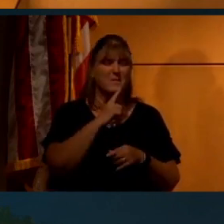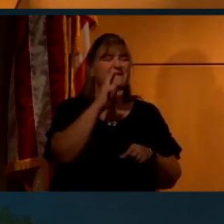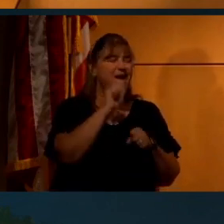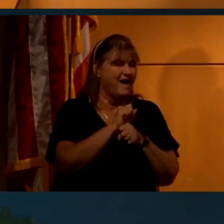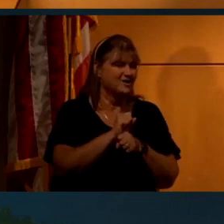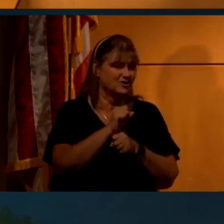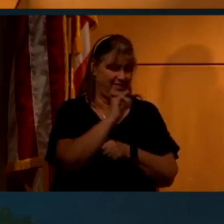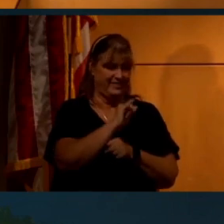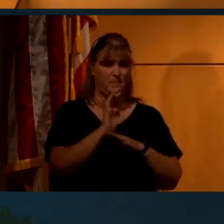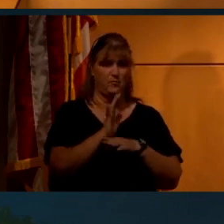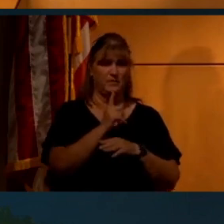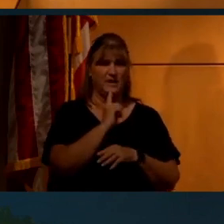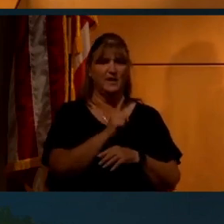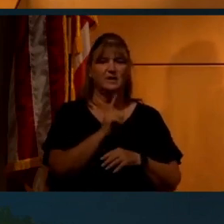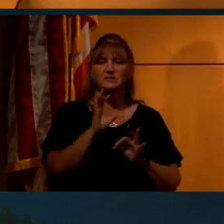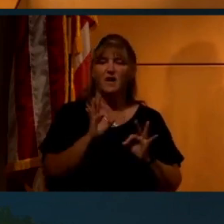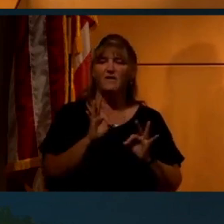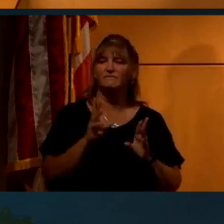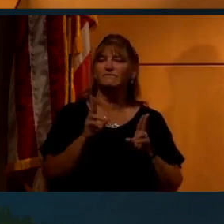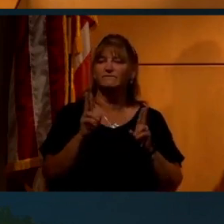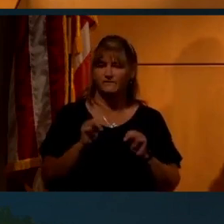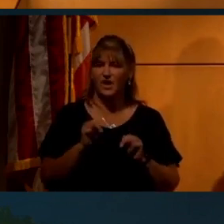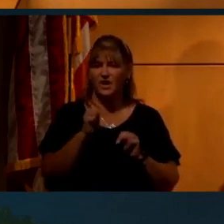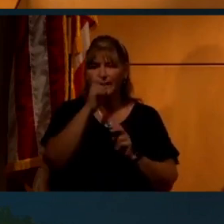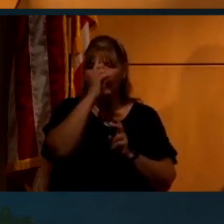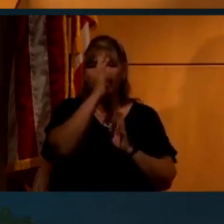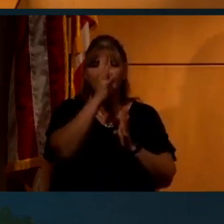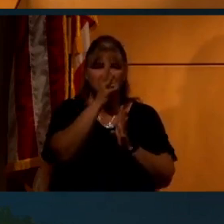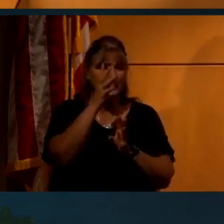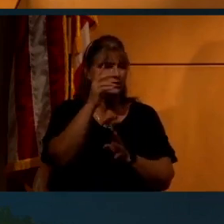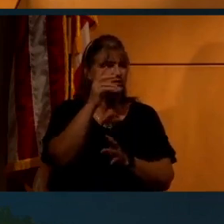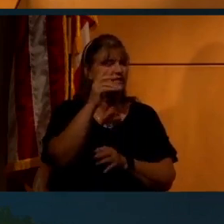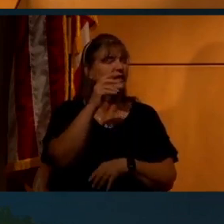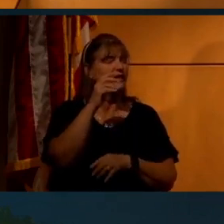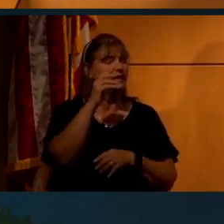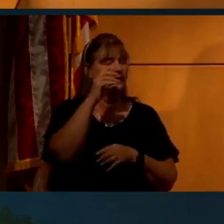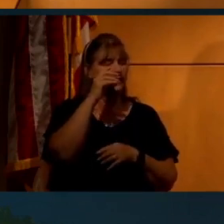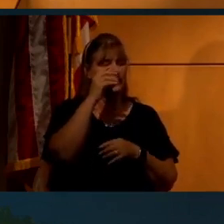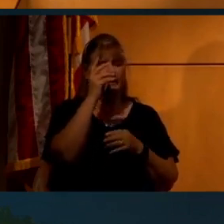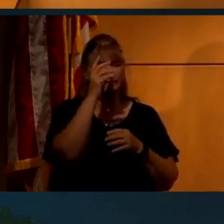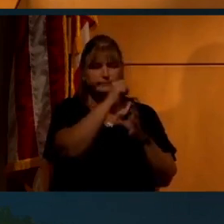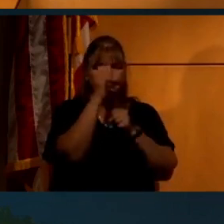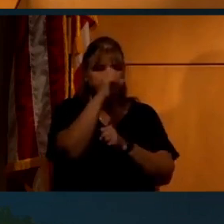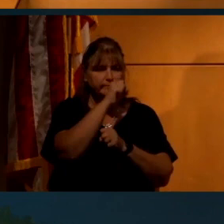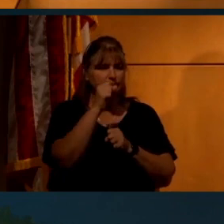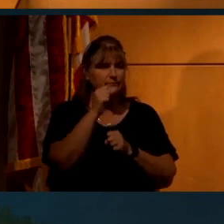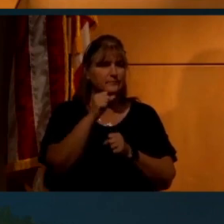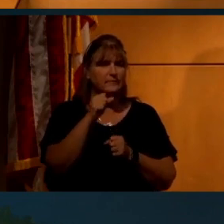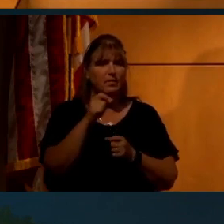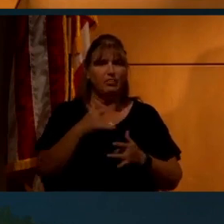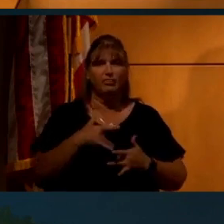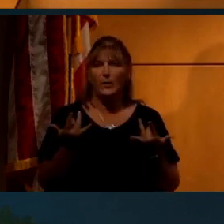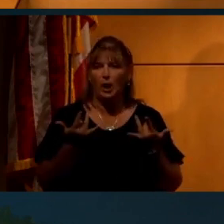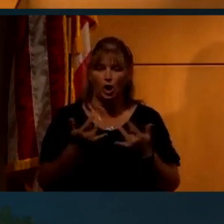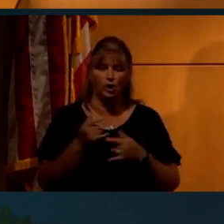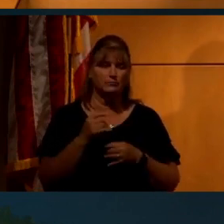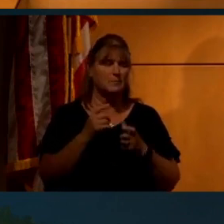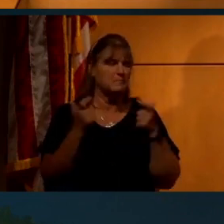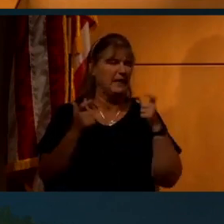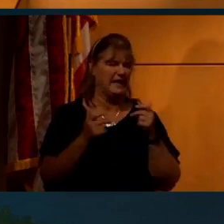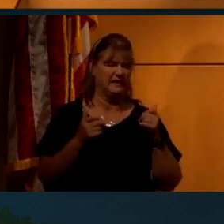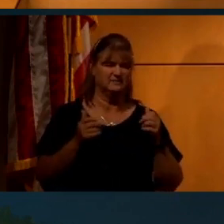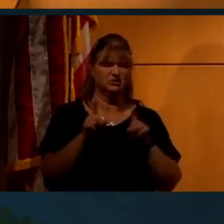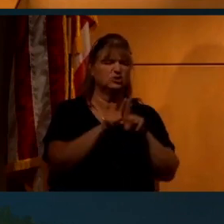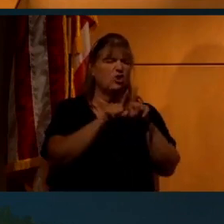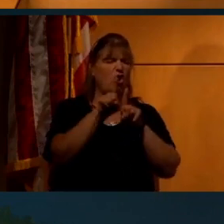actually a fun conspiracy thriller. It has a lot of big stars in it at the time.